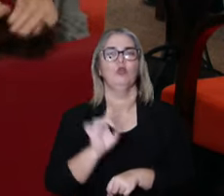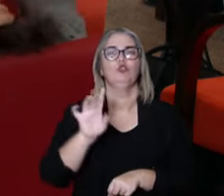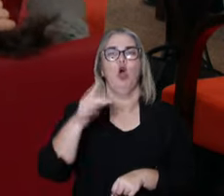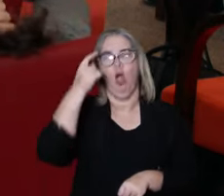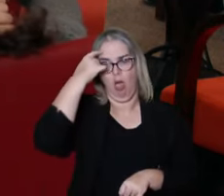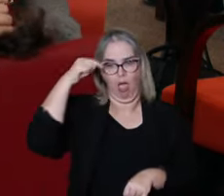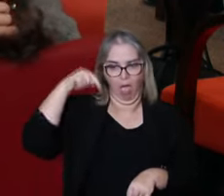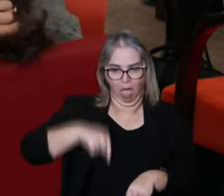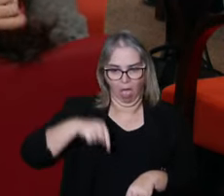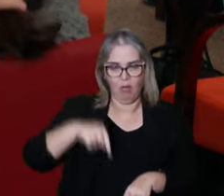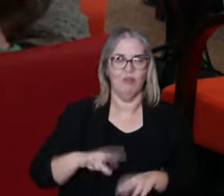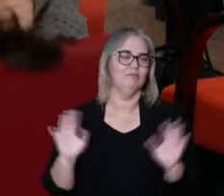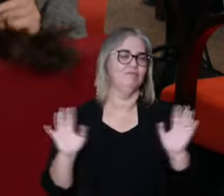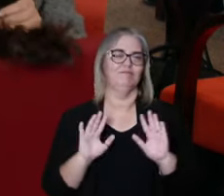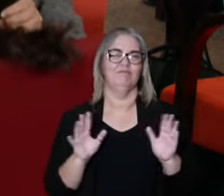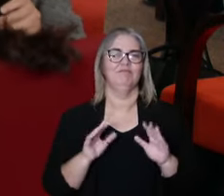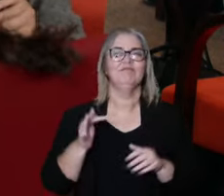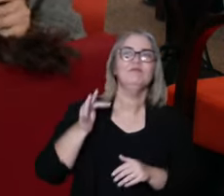Of the care.